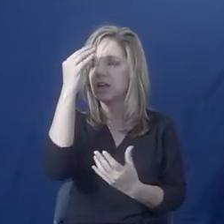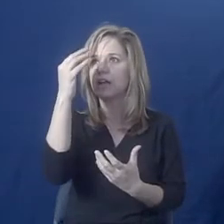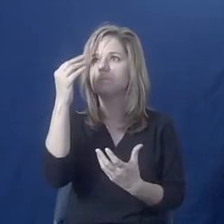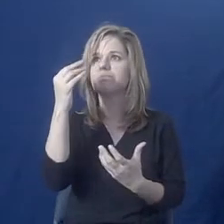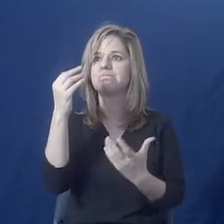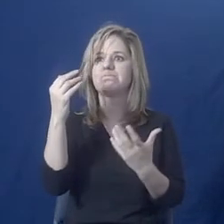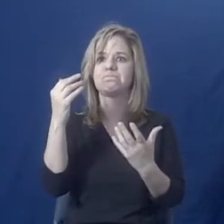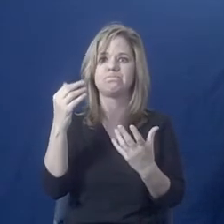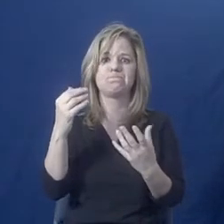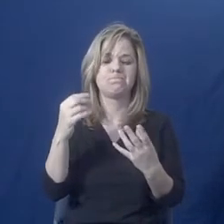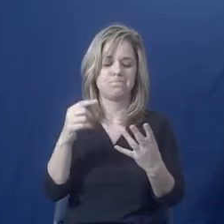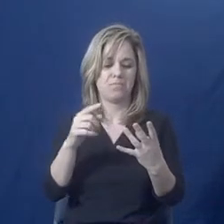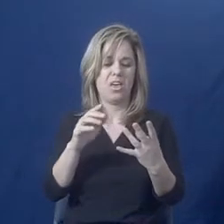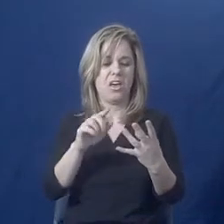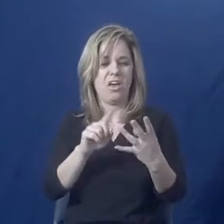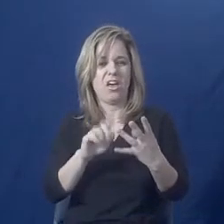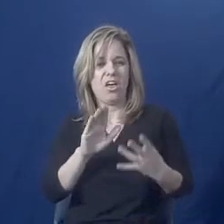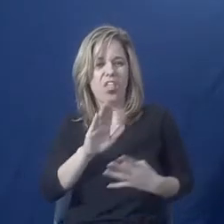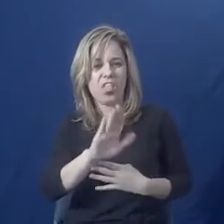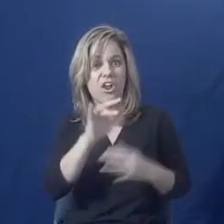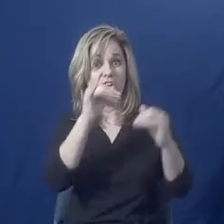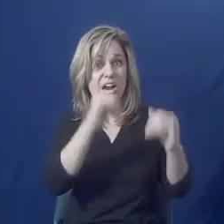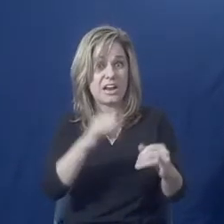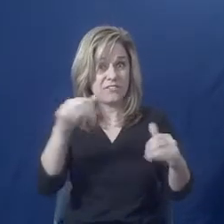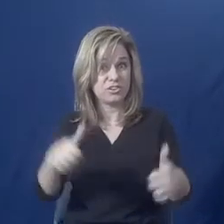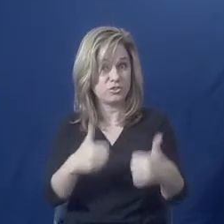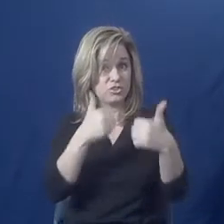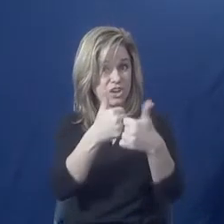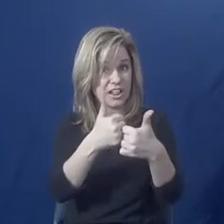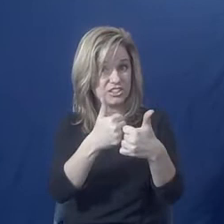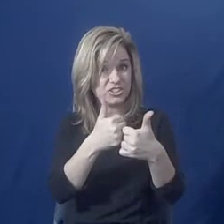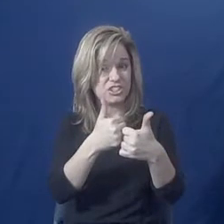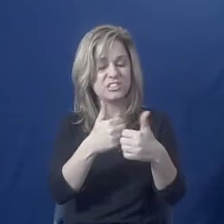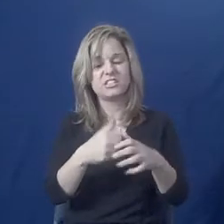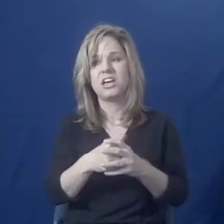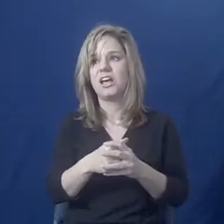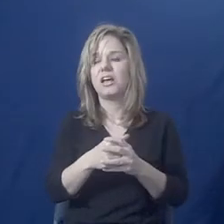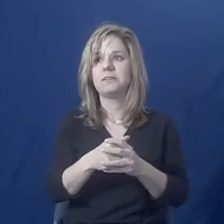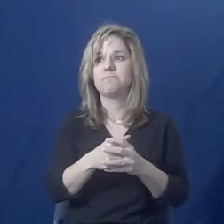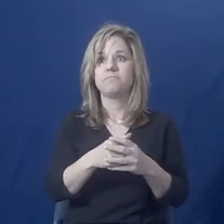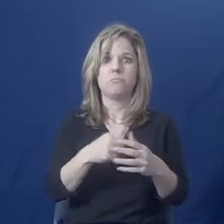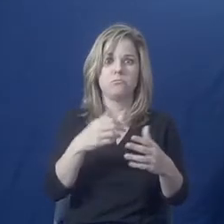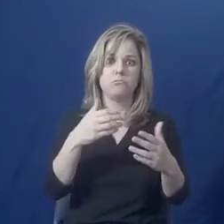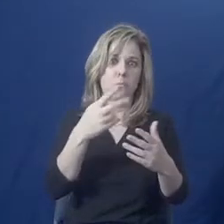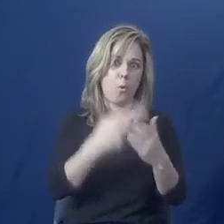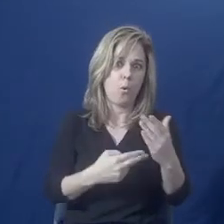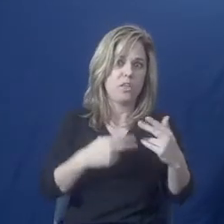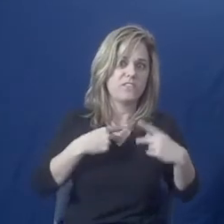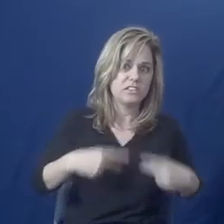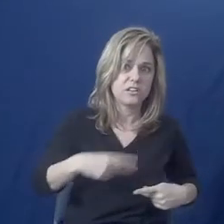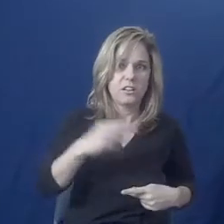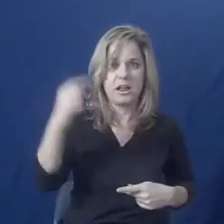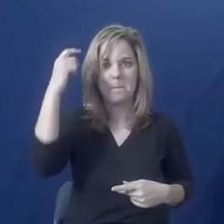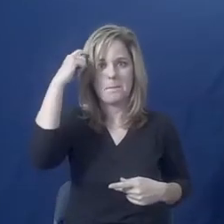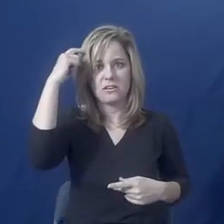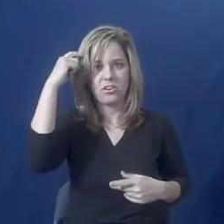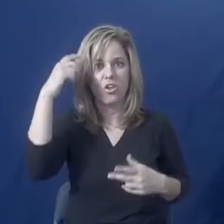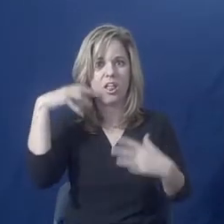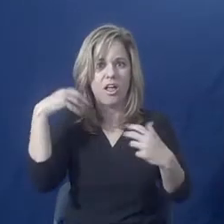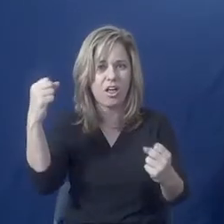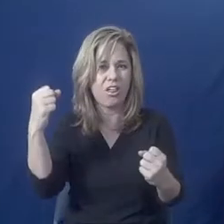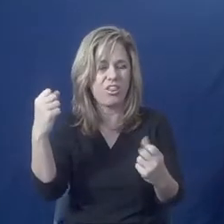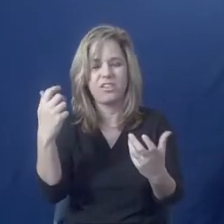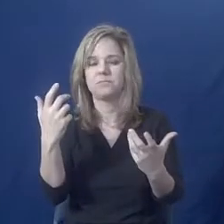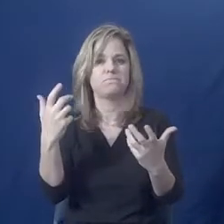person's individual challenges around physical health and mental health? And what do they need to